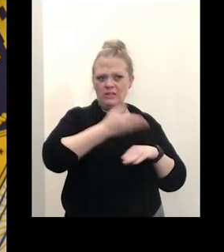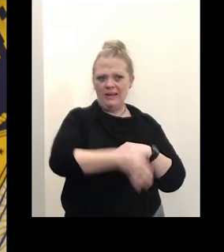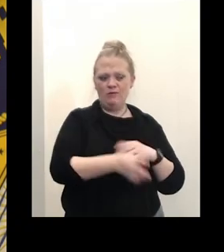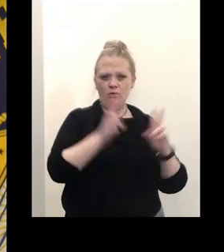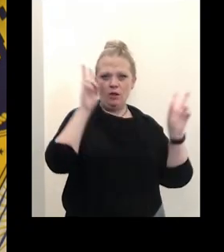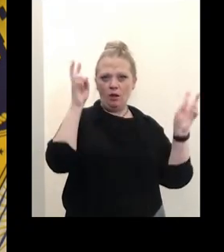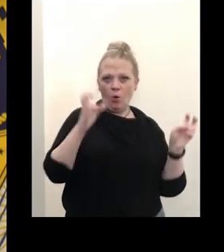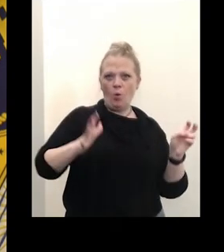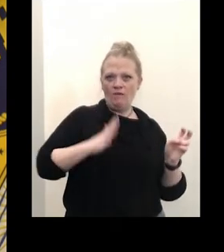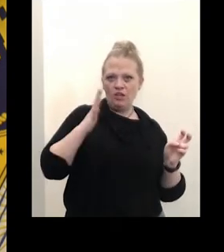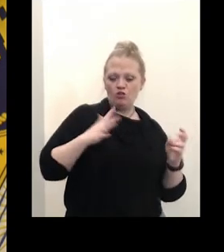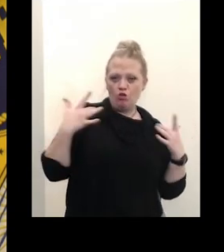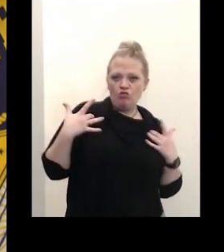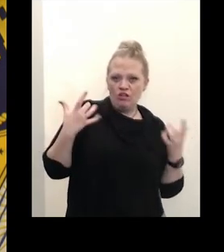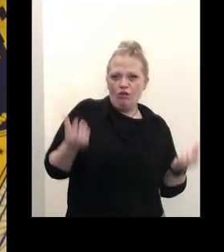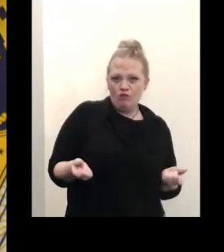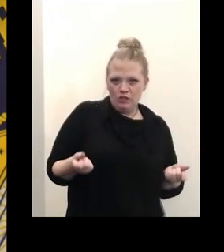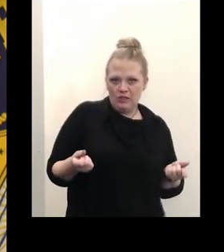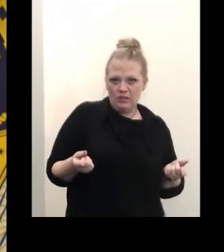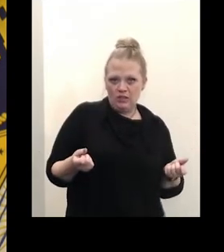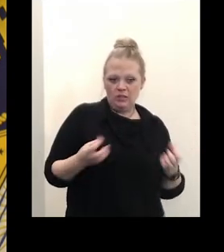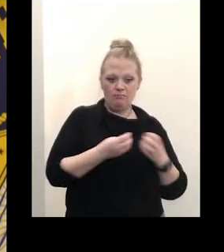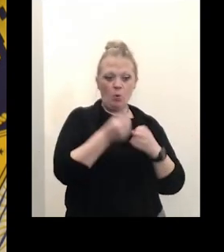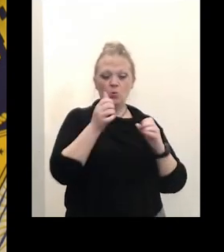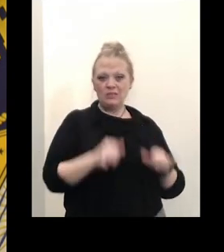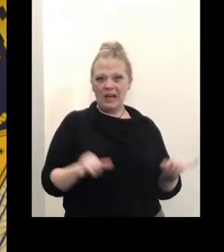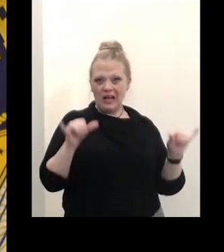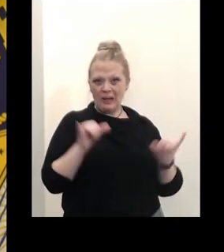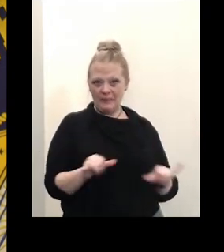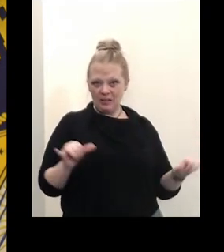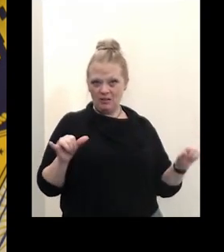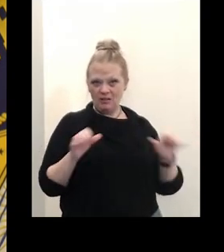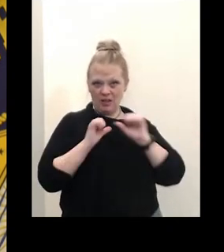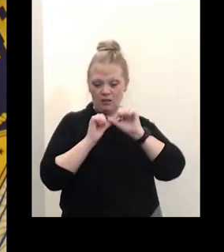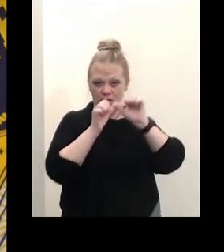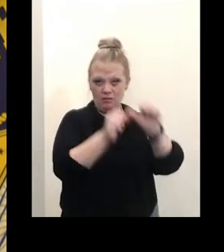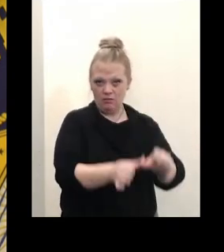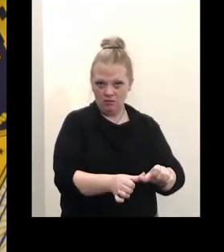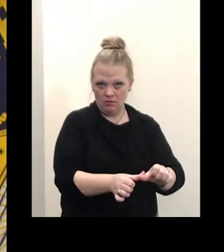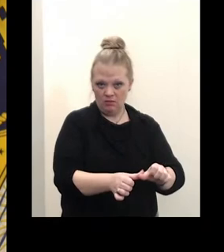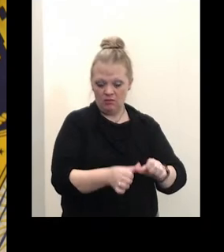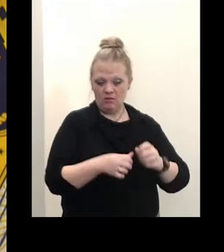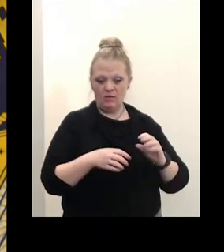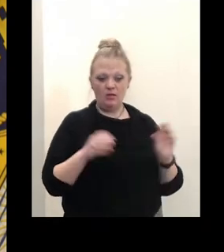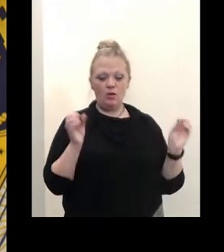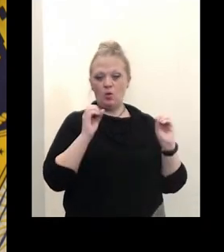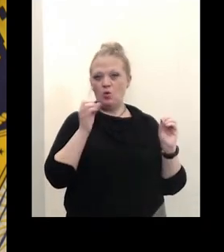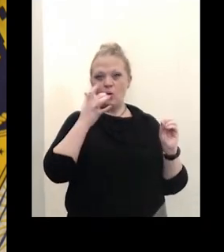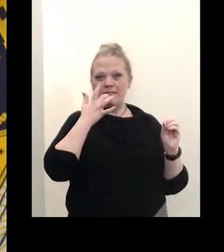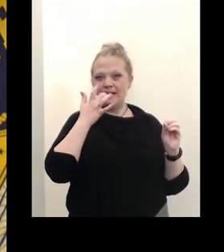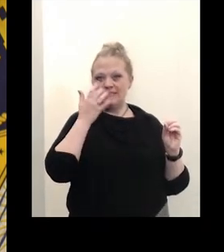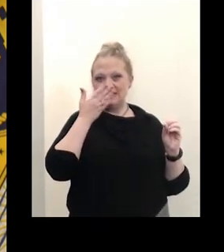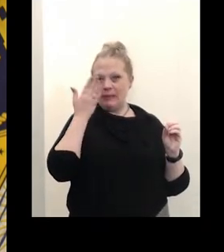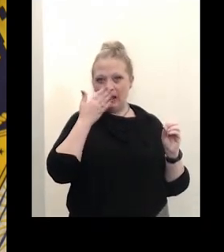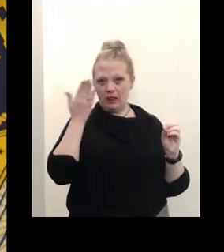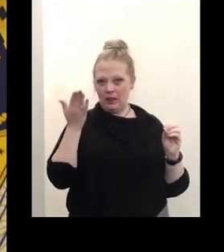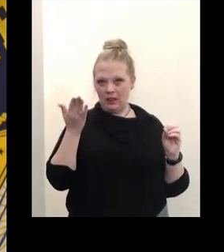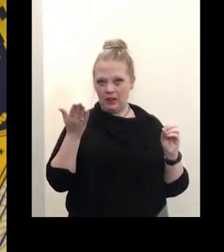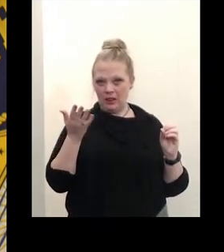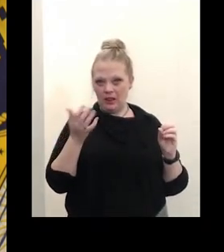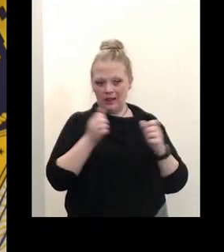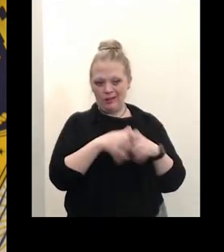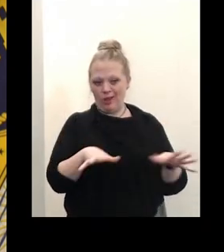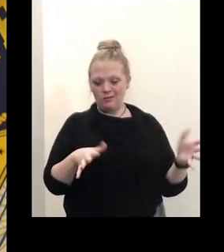of covet 19. most common symptoms that uh persist are loss of uh taste and smell um you know also